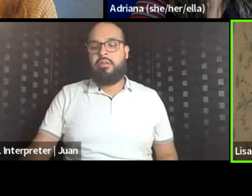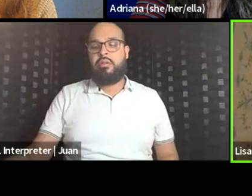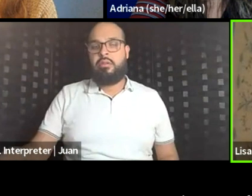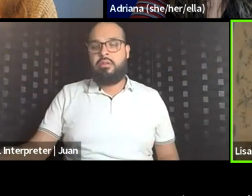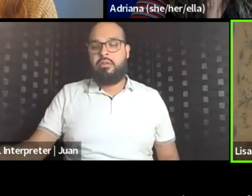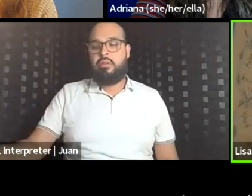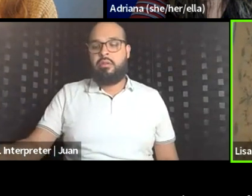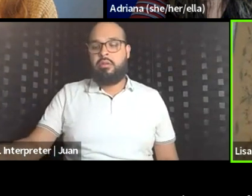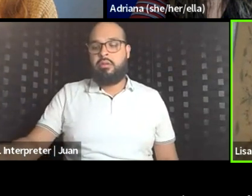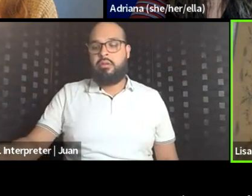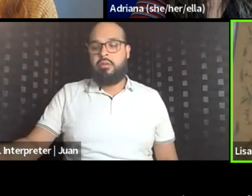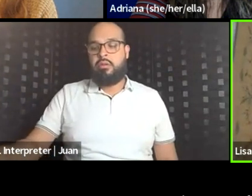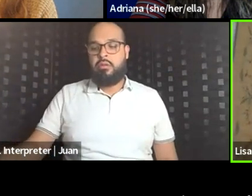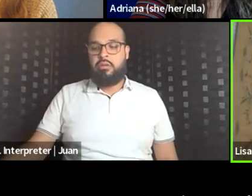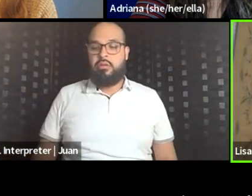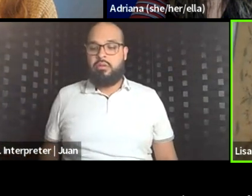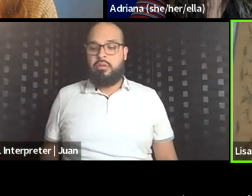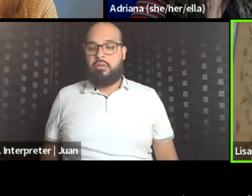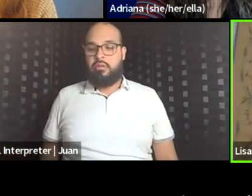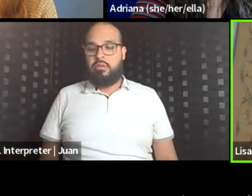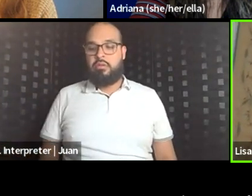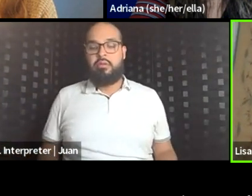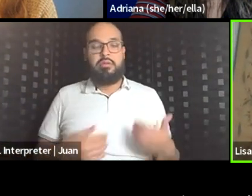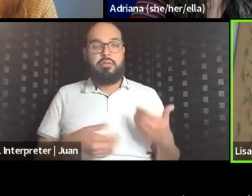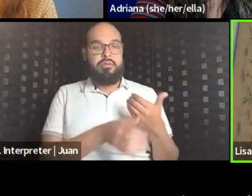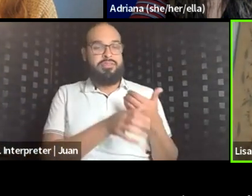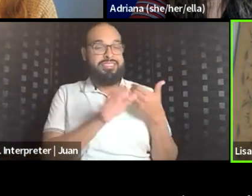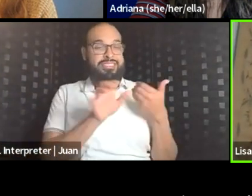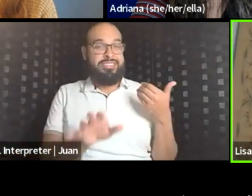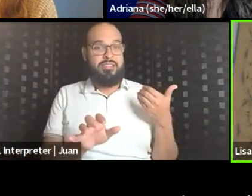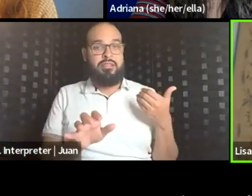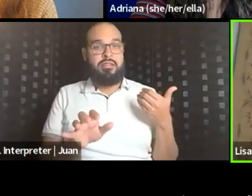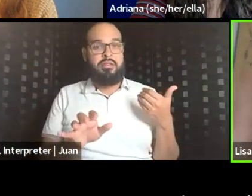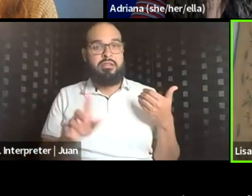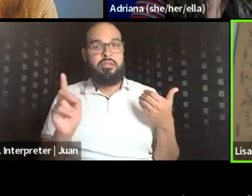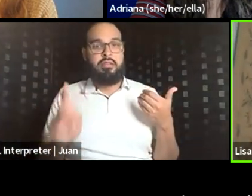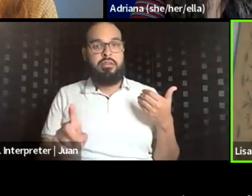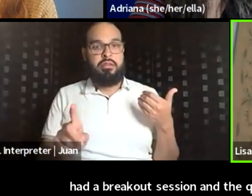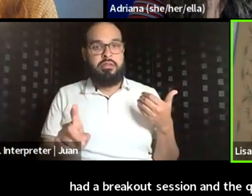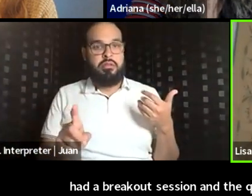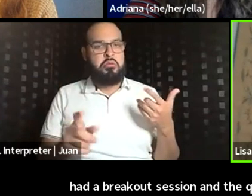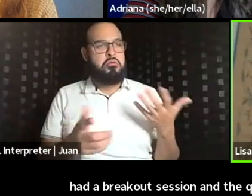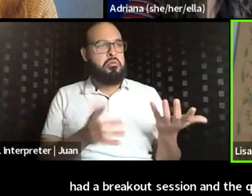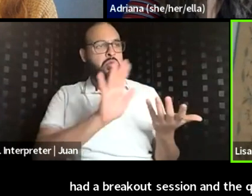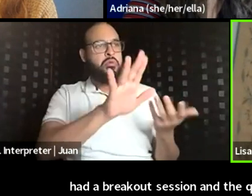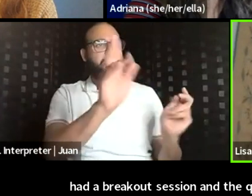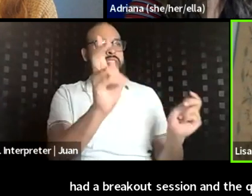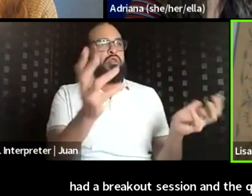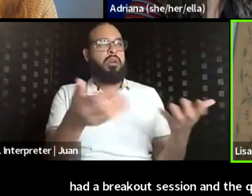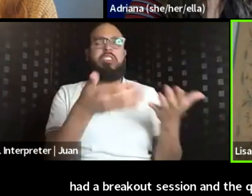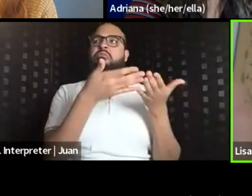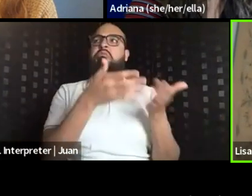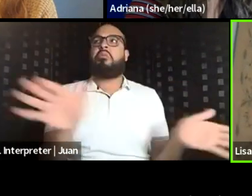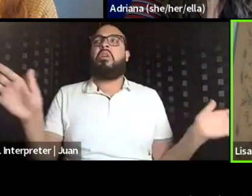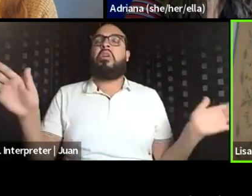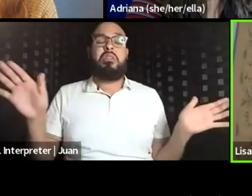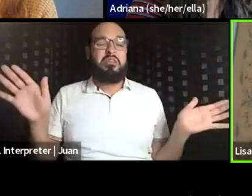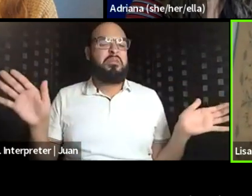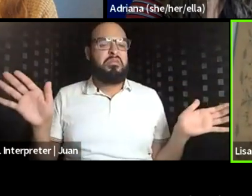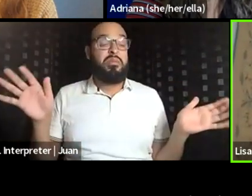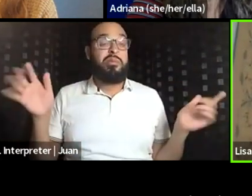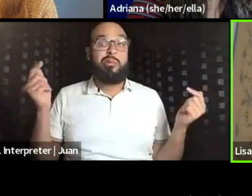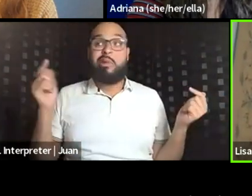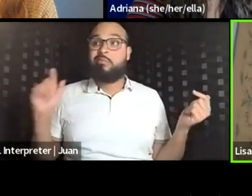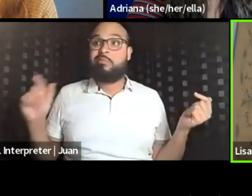We had a breakout session. And the question was, what is your issue? Such a broad question. And we went around the table.